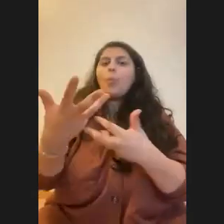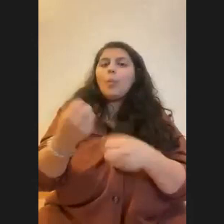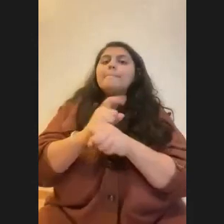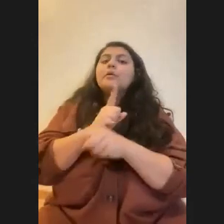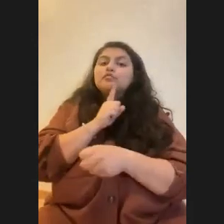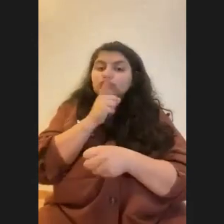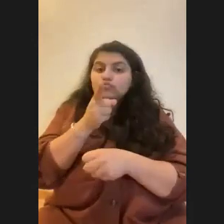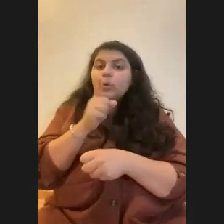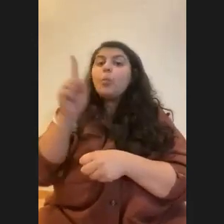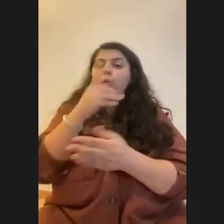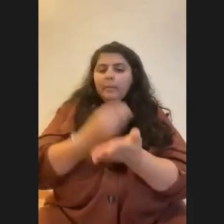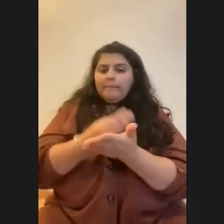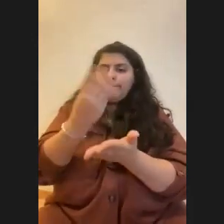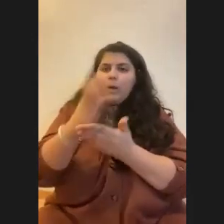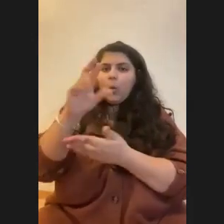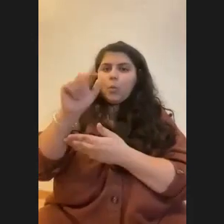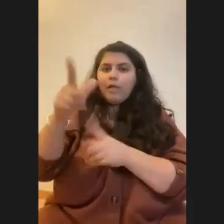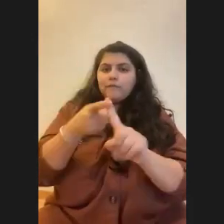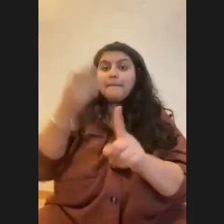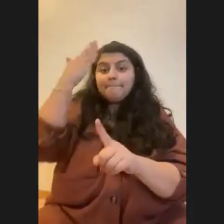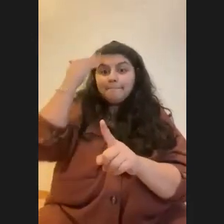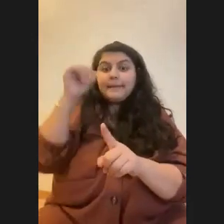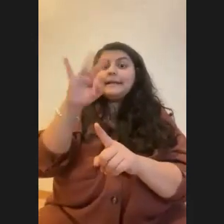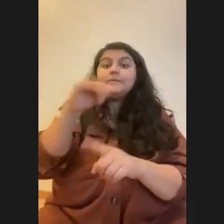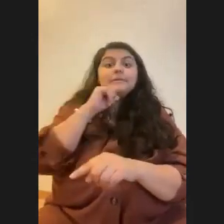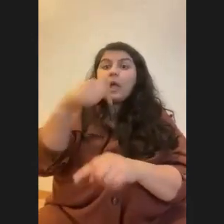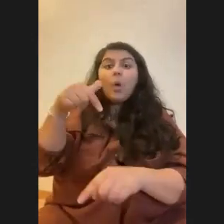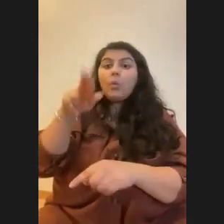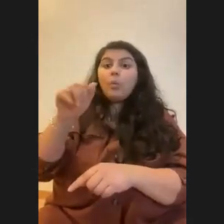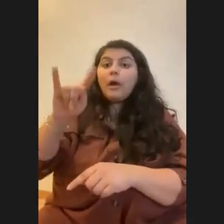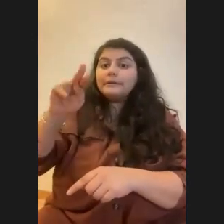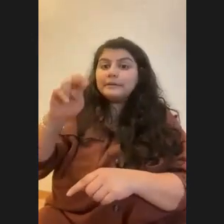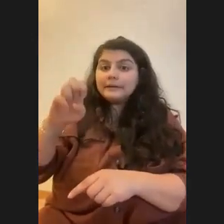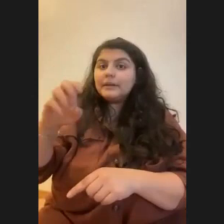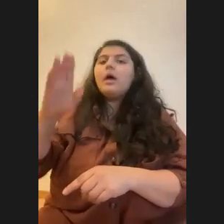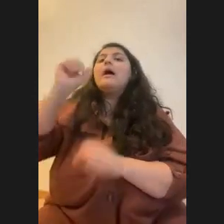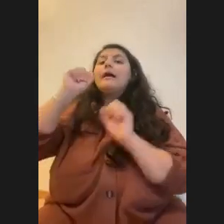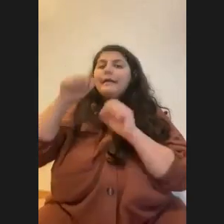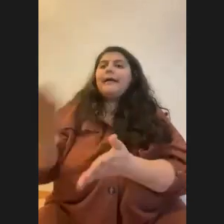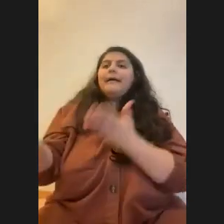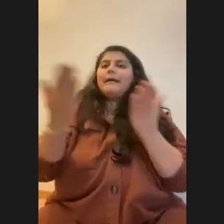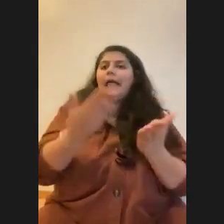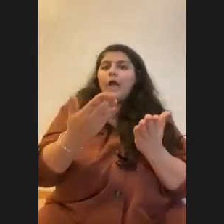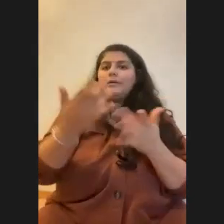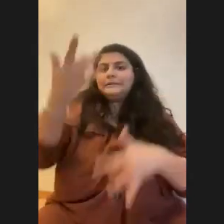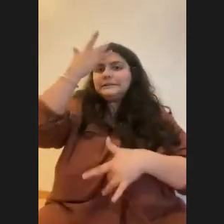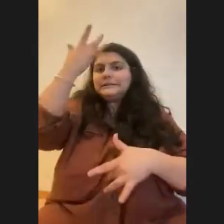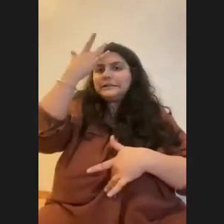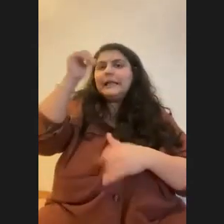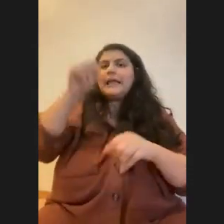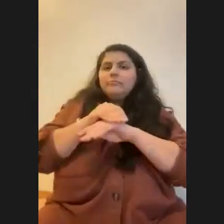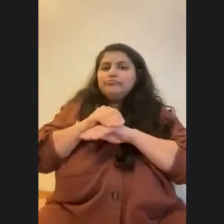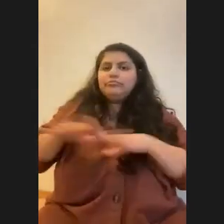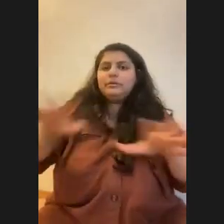careful where you're buying them from, because if they're not quarantined, they can carry diseases on them and then they kill your whole reef. I